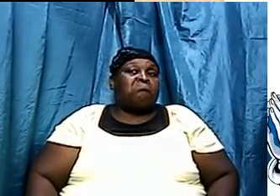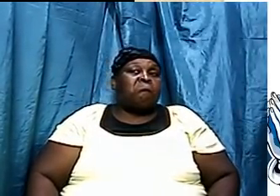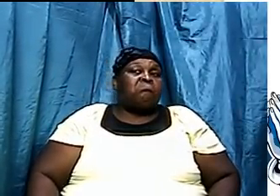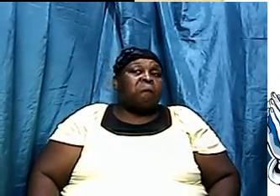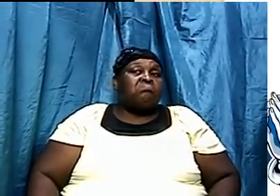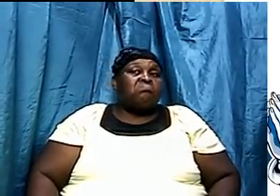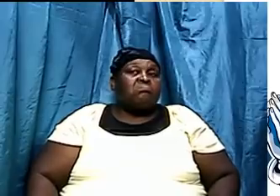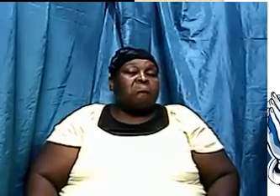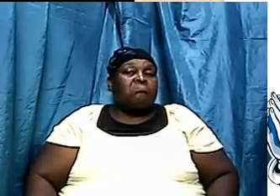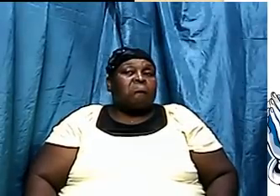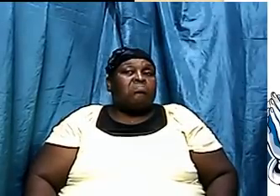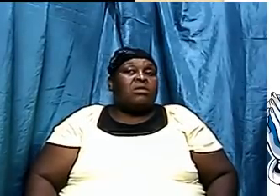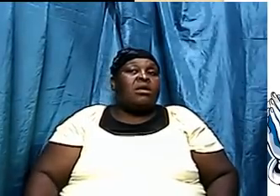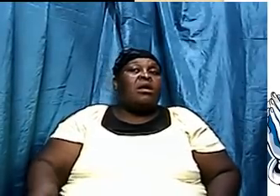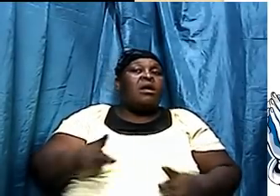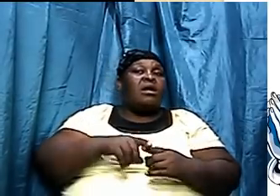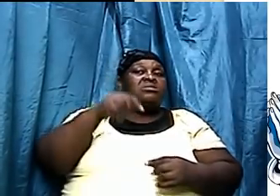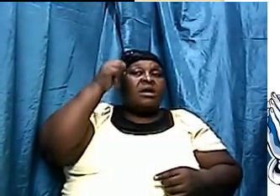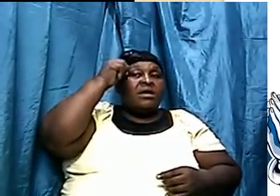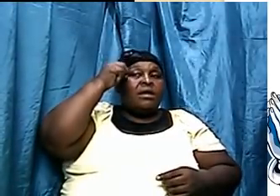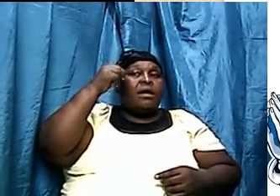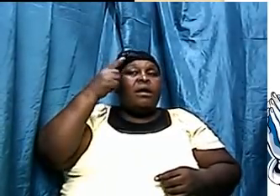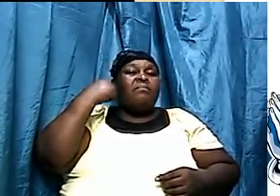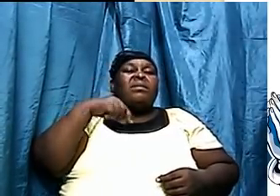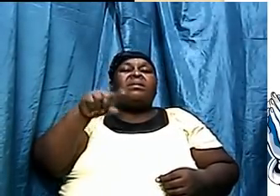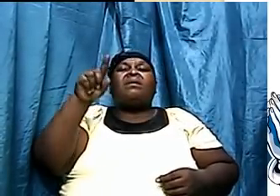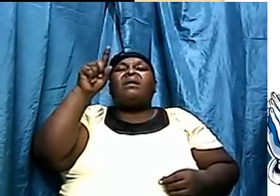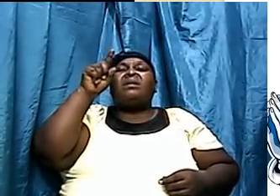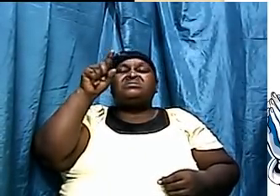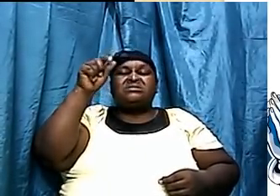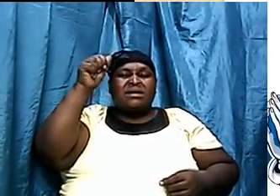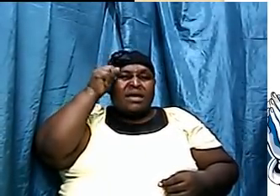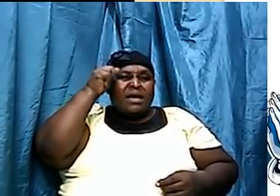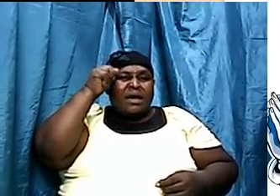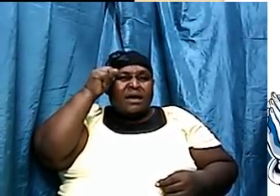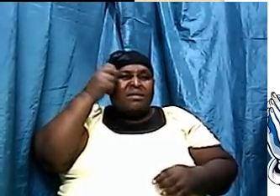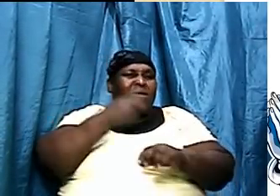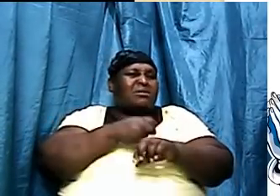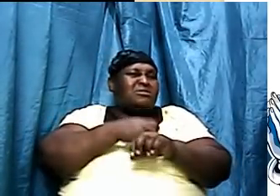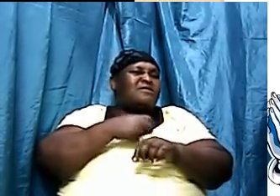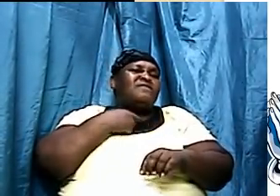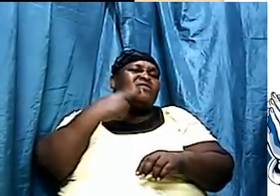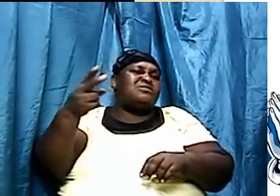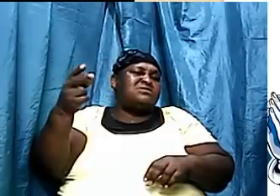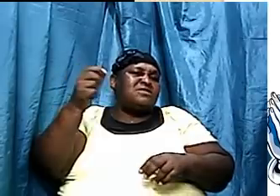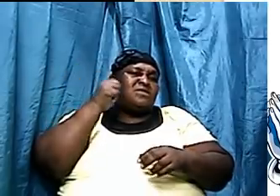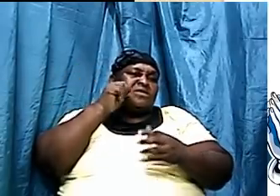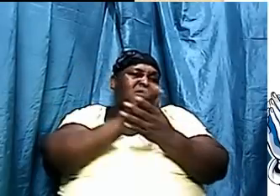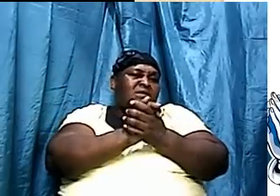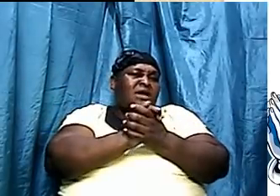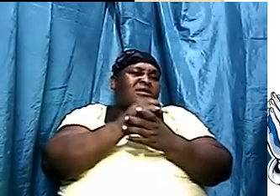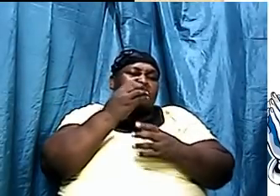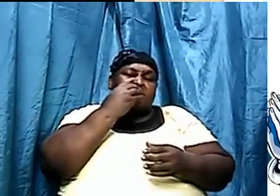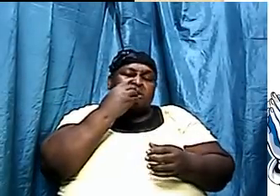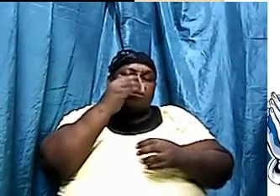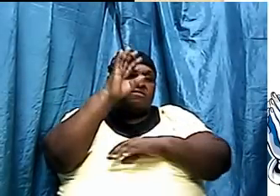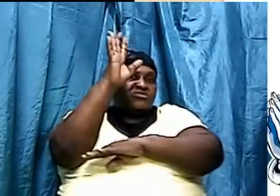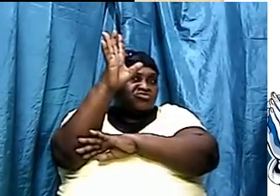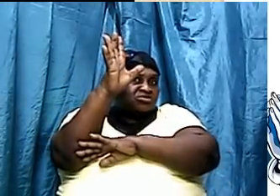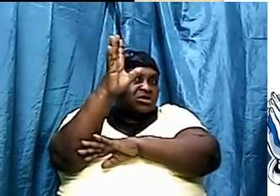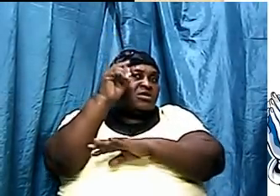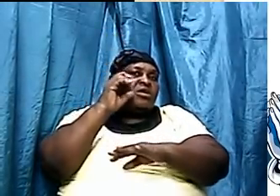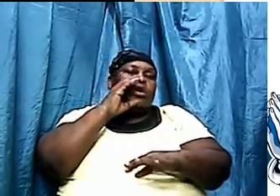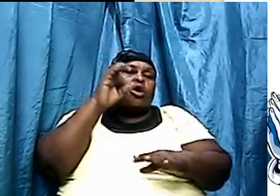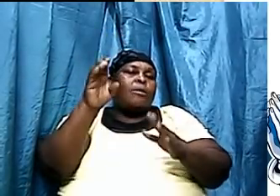and unto Adam he said because thou hast harkened unto the voice of thy wife and hast eaten of the tree of which I command thee saying